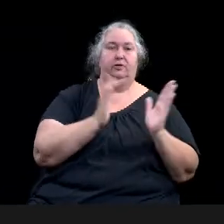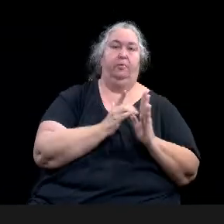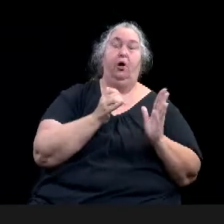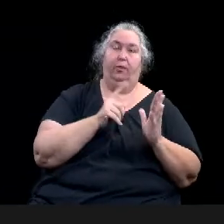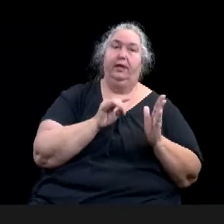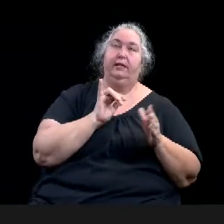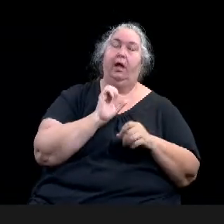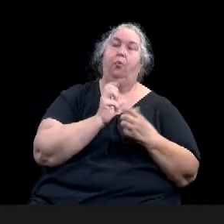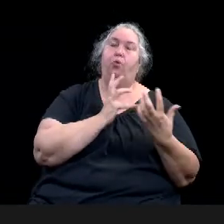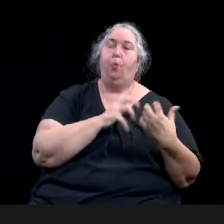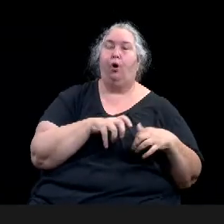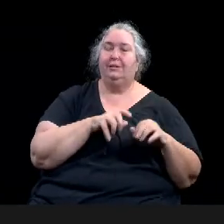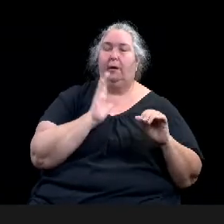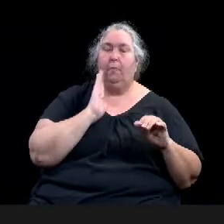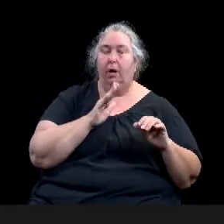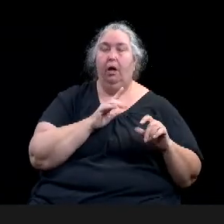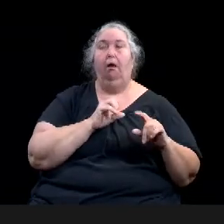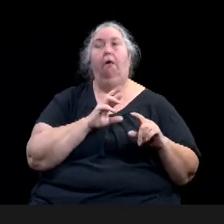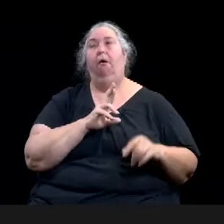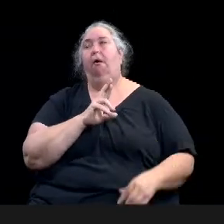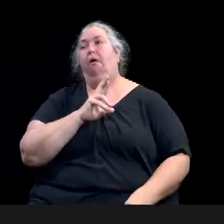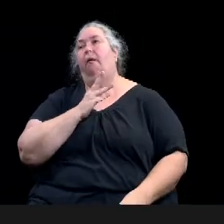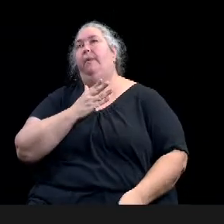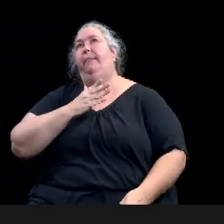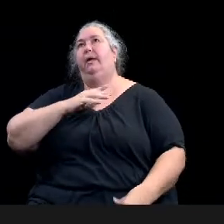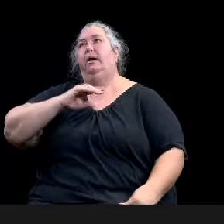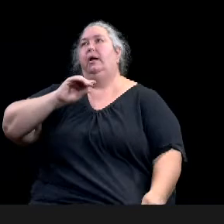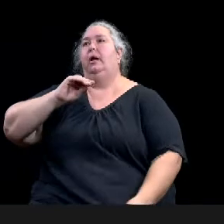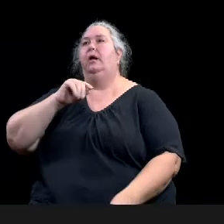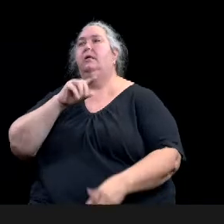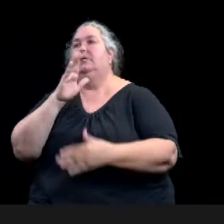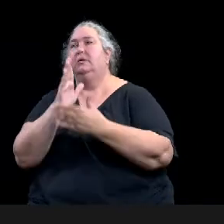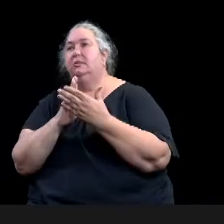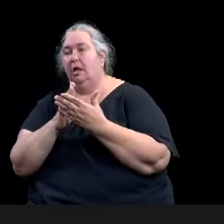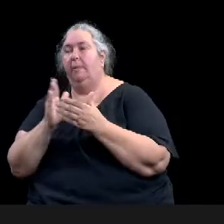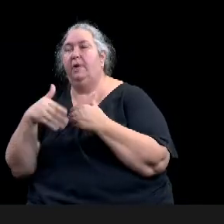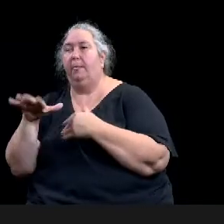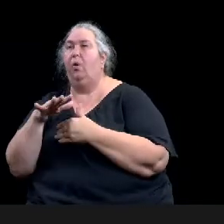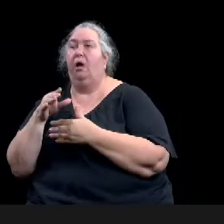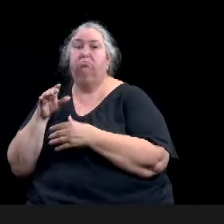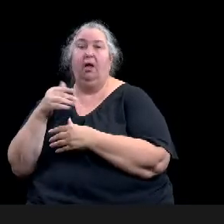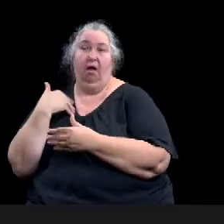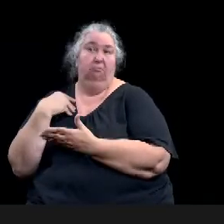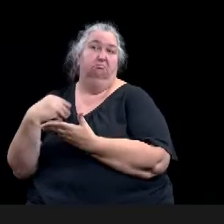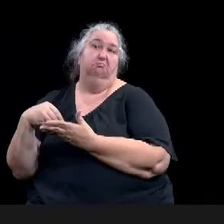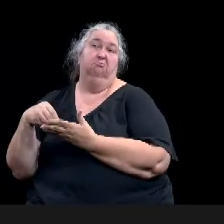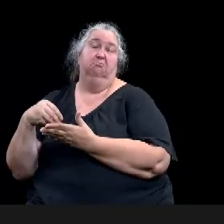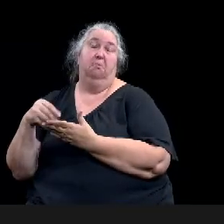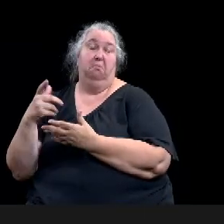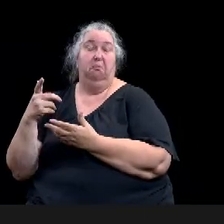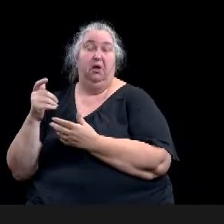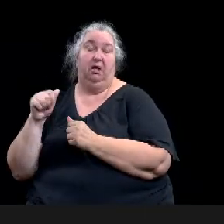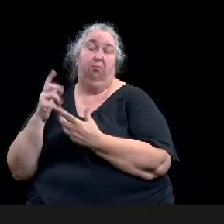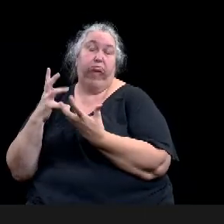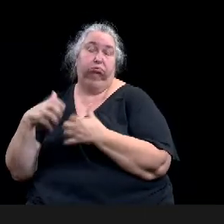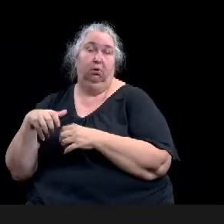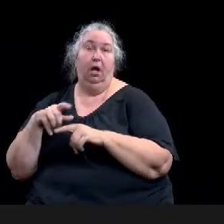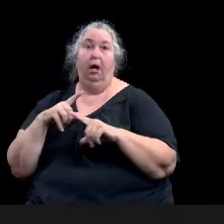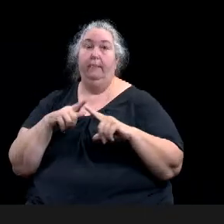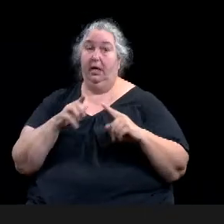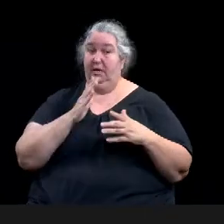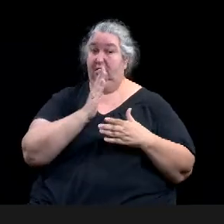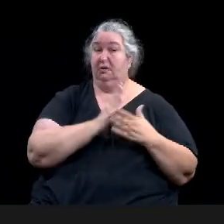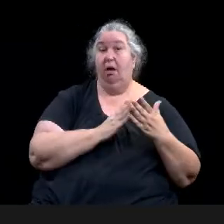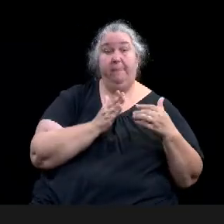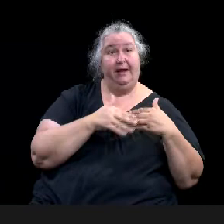But, um, since most neighborhoods that we're aware of might not have the funds to float a large project or pieces, large